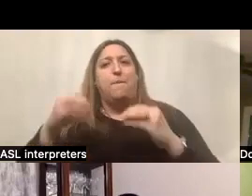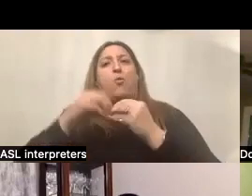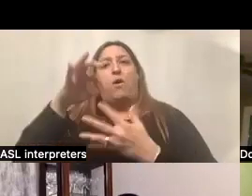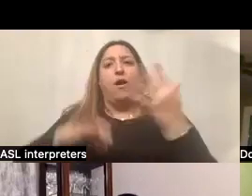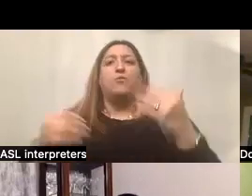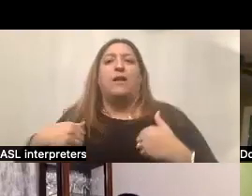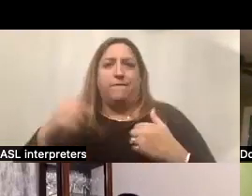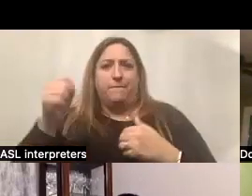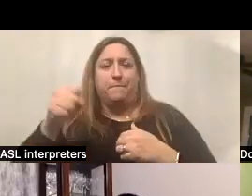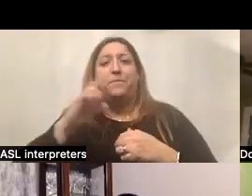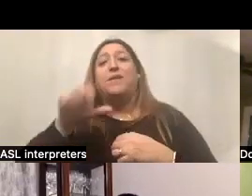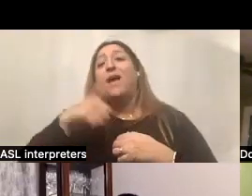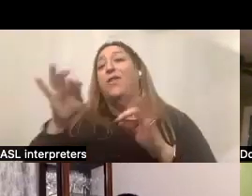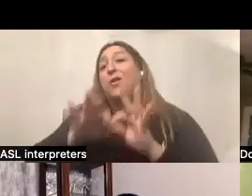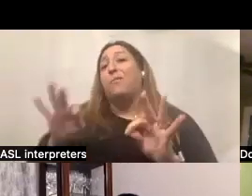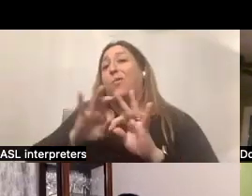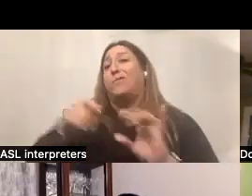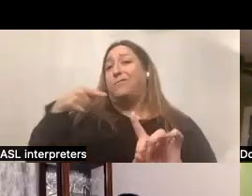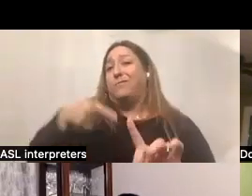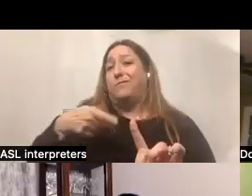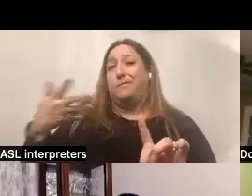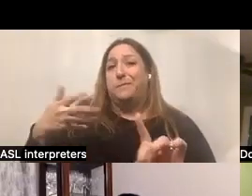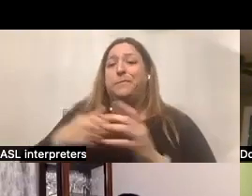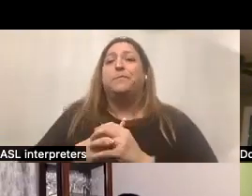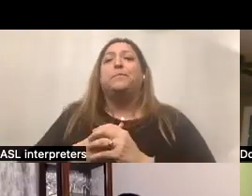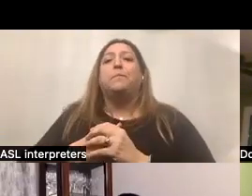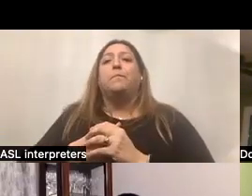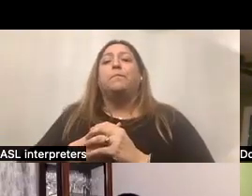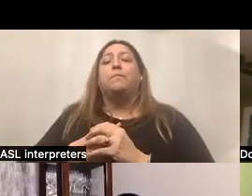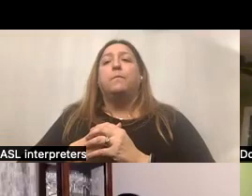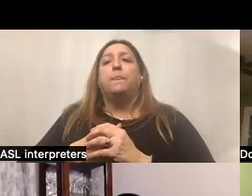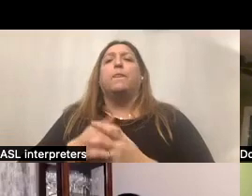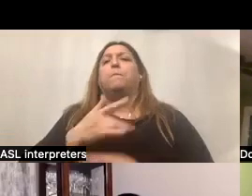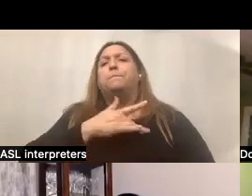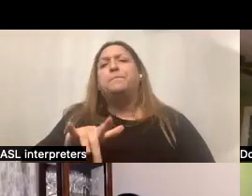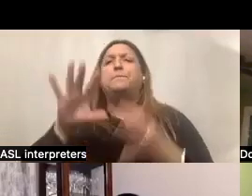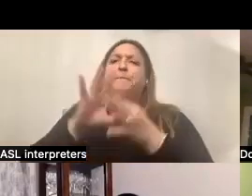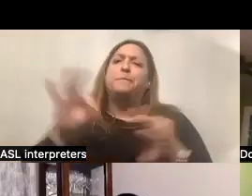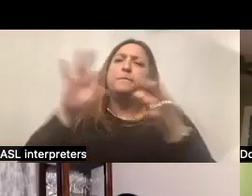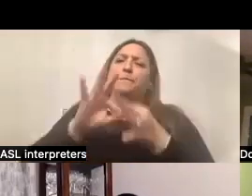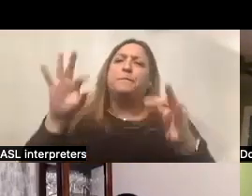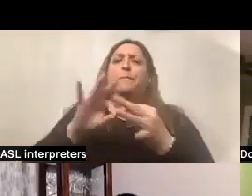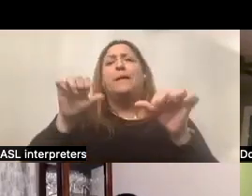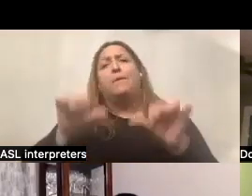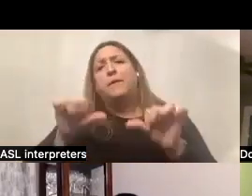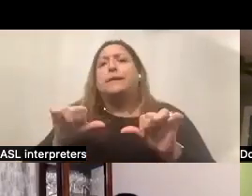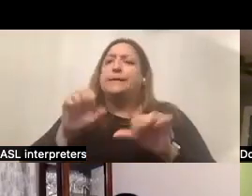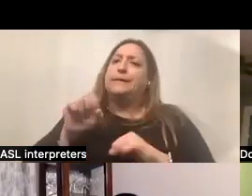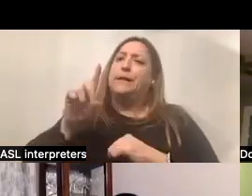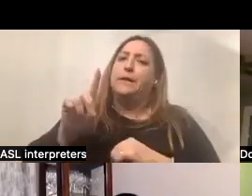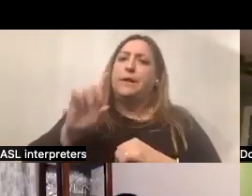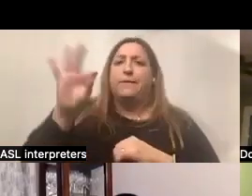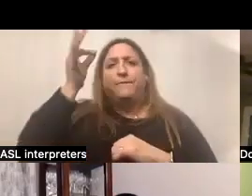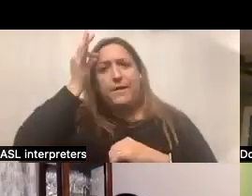The other important thing to point out is that we're mostly talking about the ability to self-direct these federal and